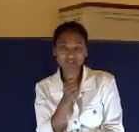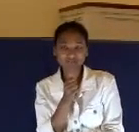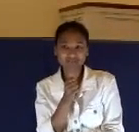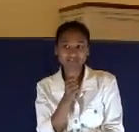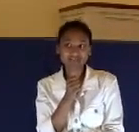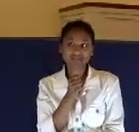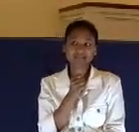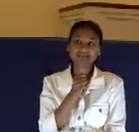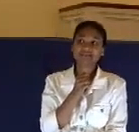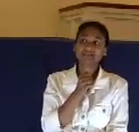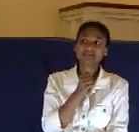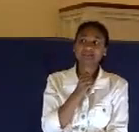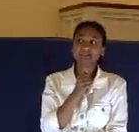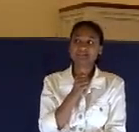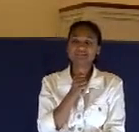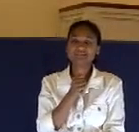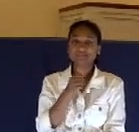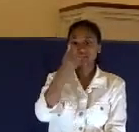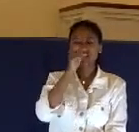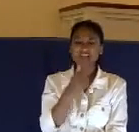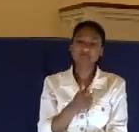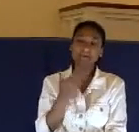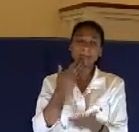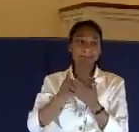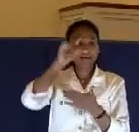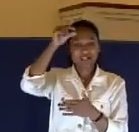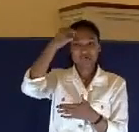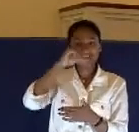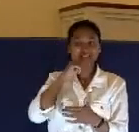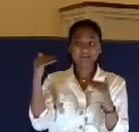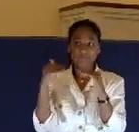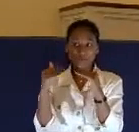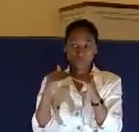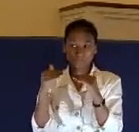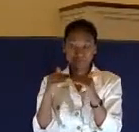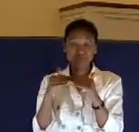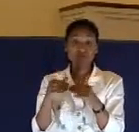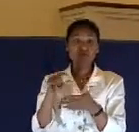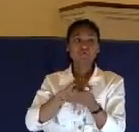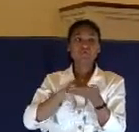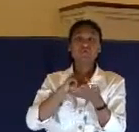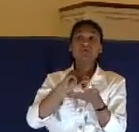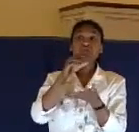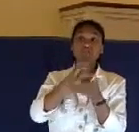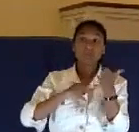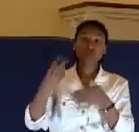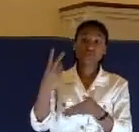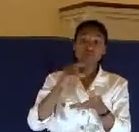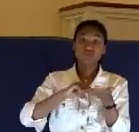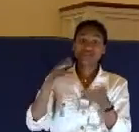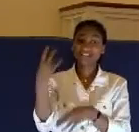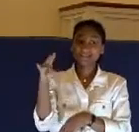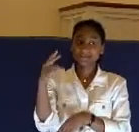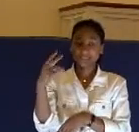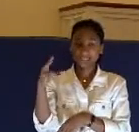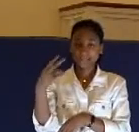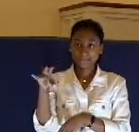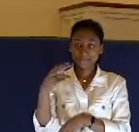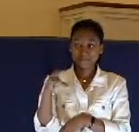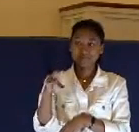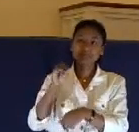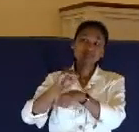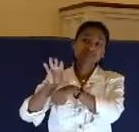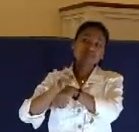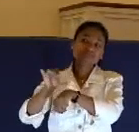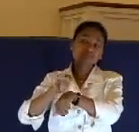And notice what he says. We'll back up to verse 17 of chapter 2. He's giving advice in the midst of all